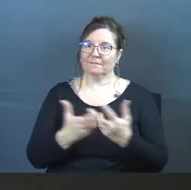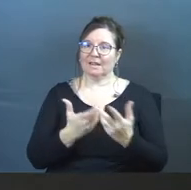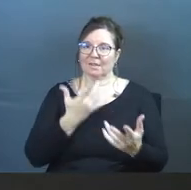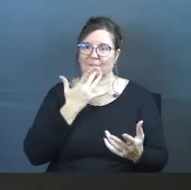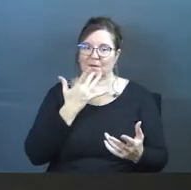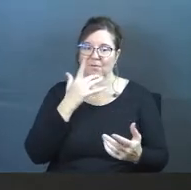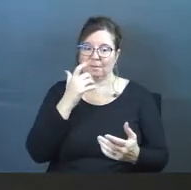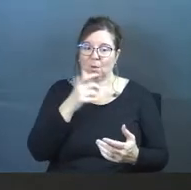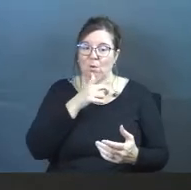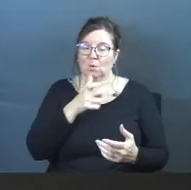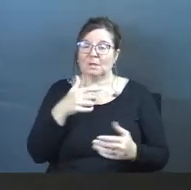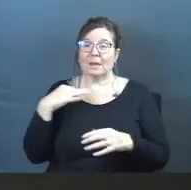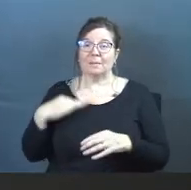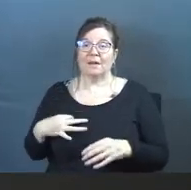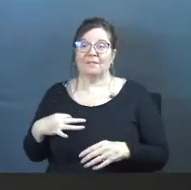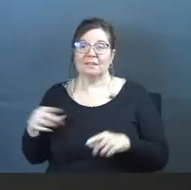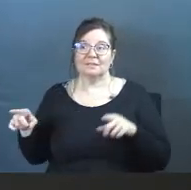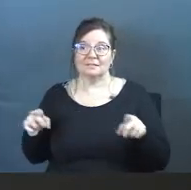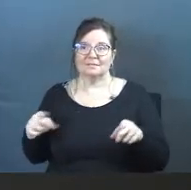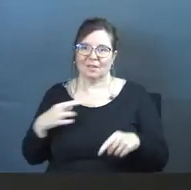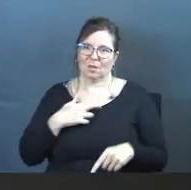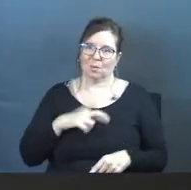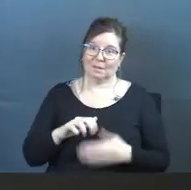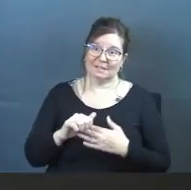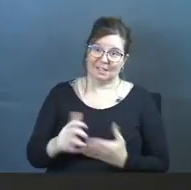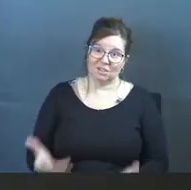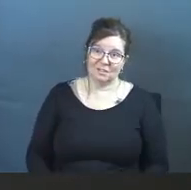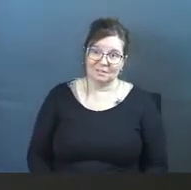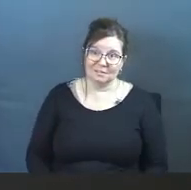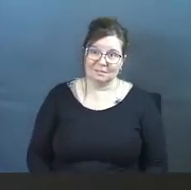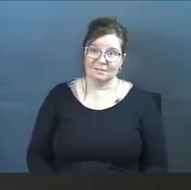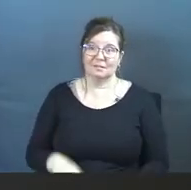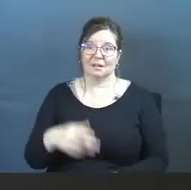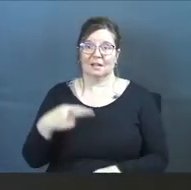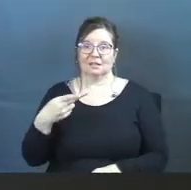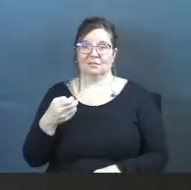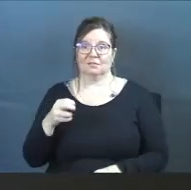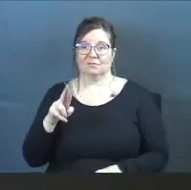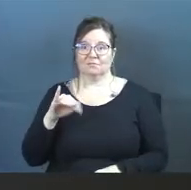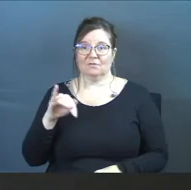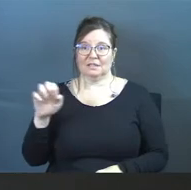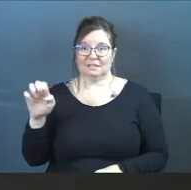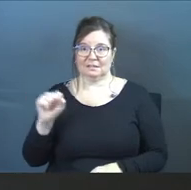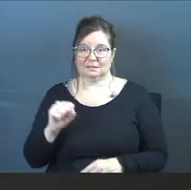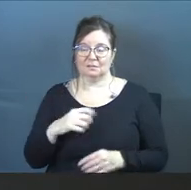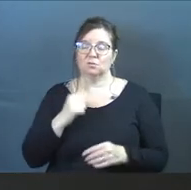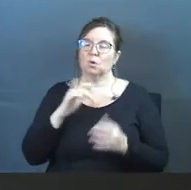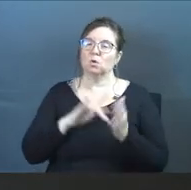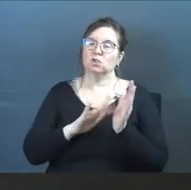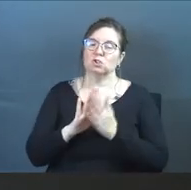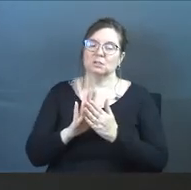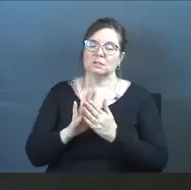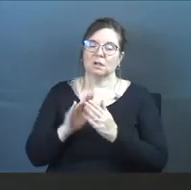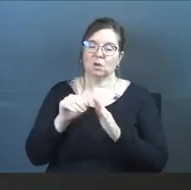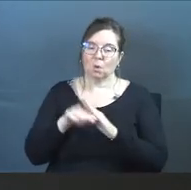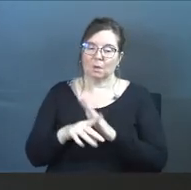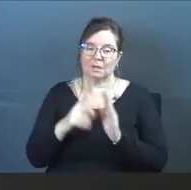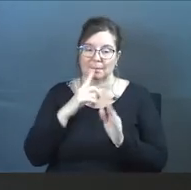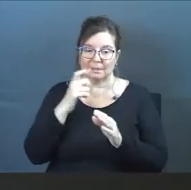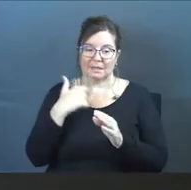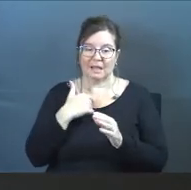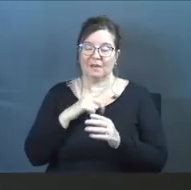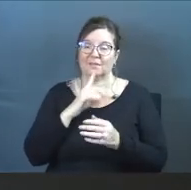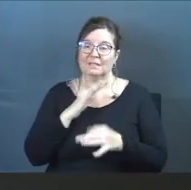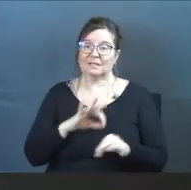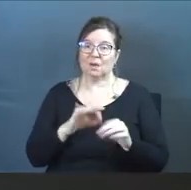preferences. Because who does that benefit? The religious leaders, the Pharisees. And so Jesus is going in because they have